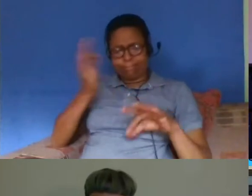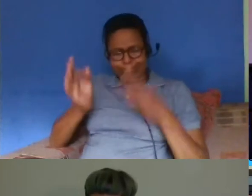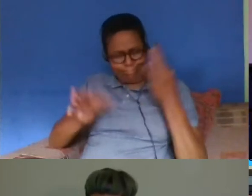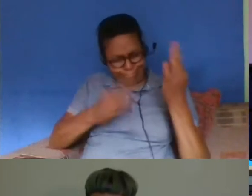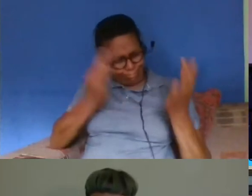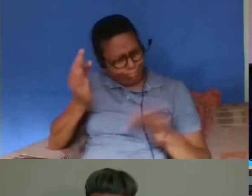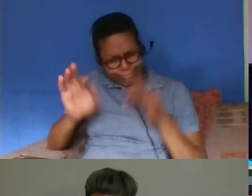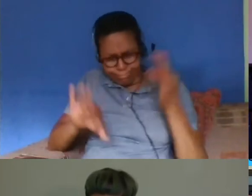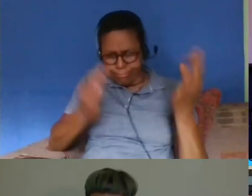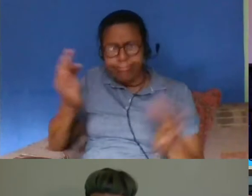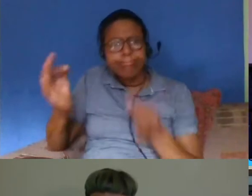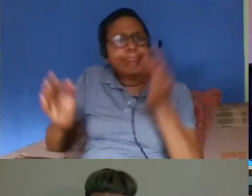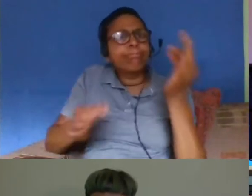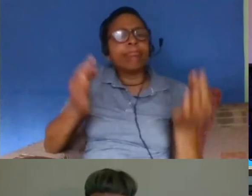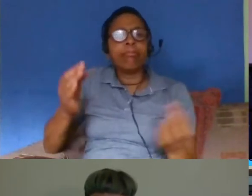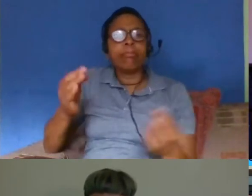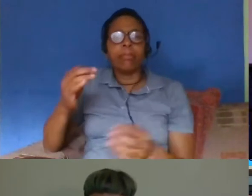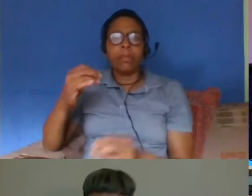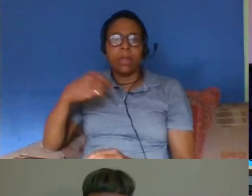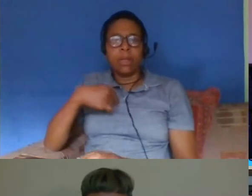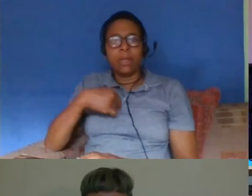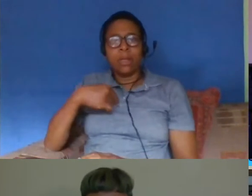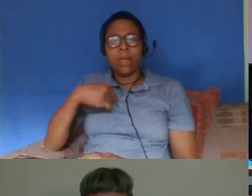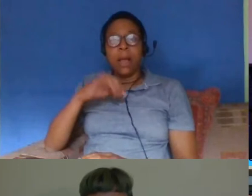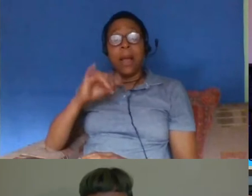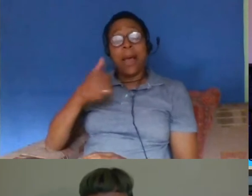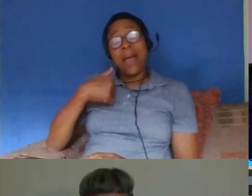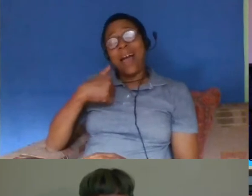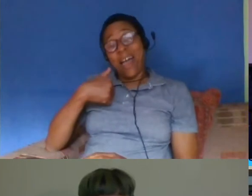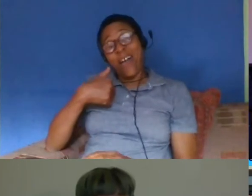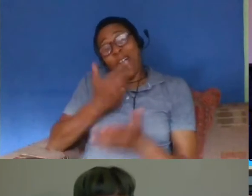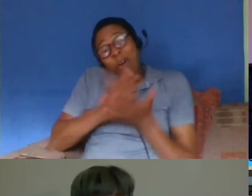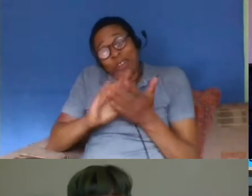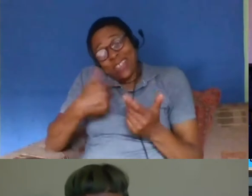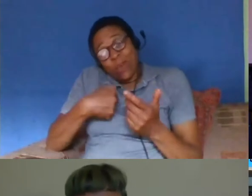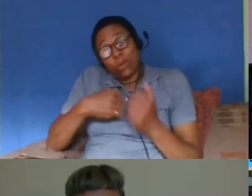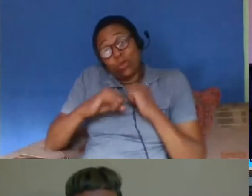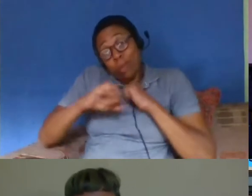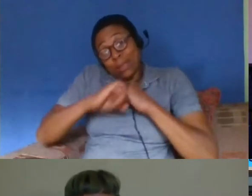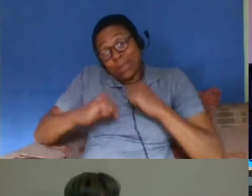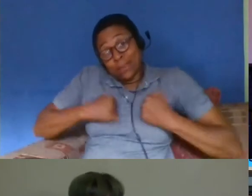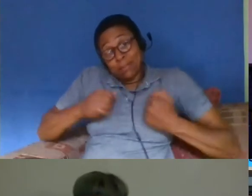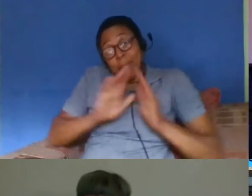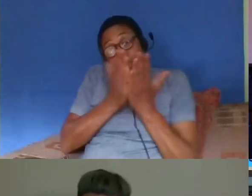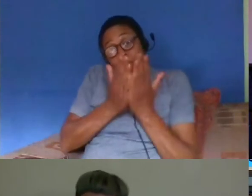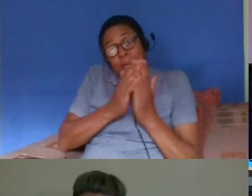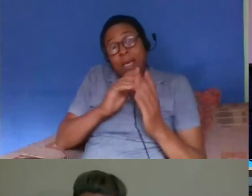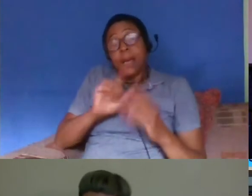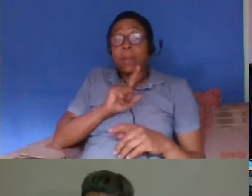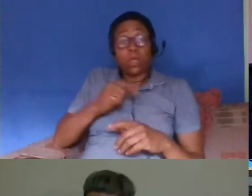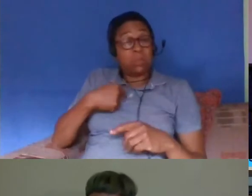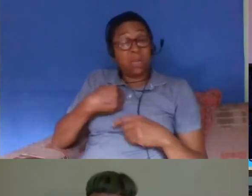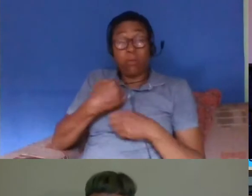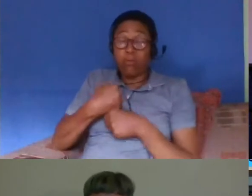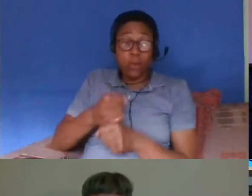as i tell i'm sort of plugging but i've just written a book about this because i you know i i have been getting frustrated by it and